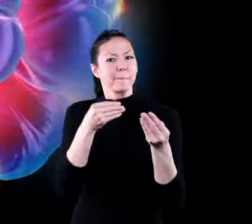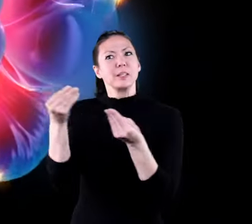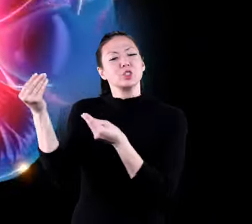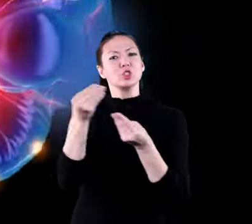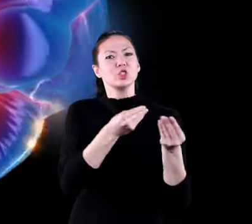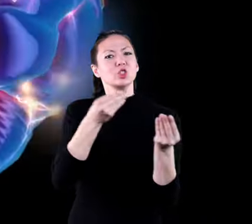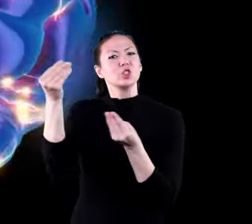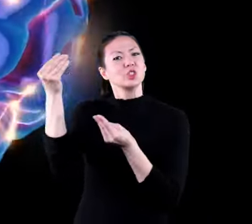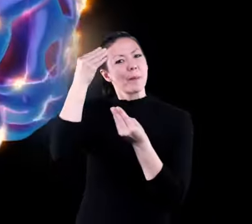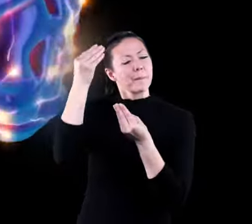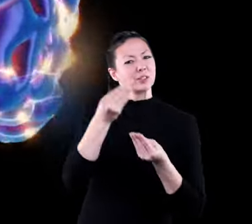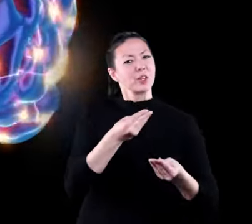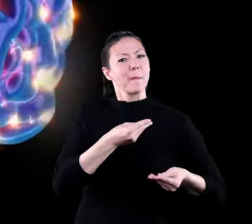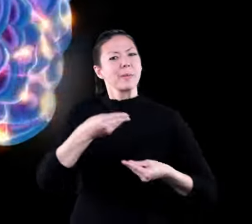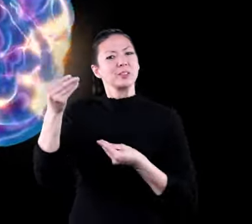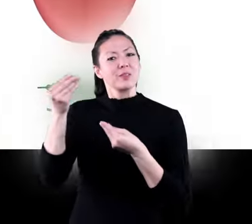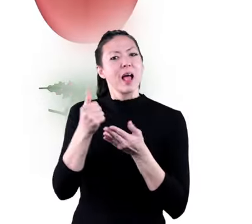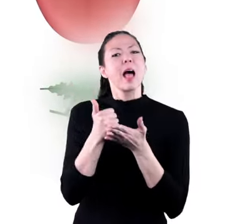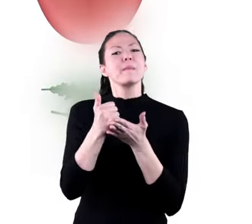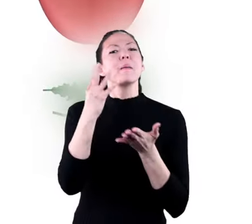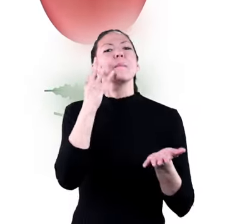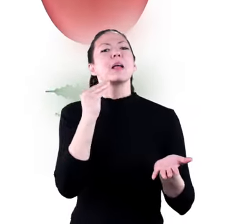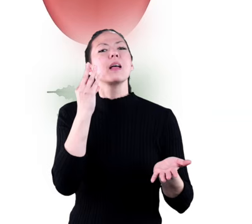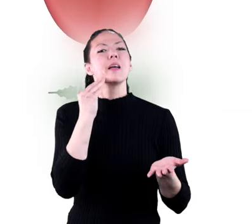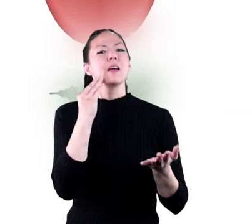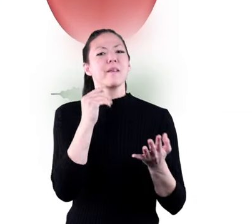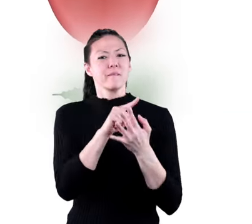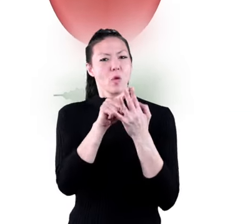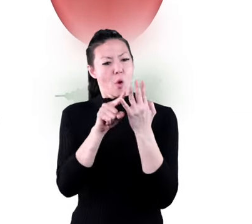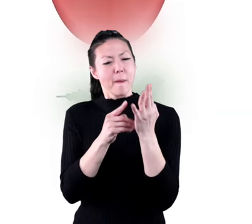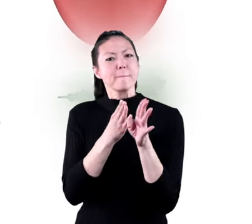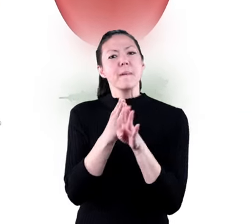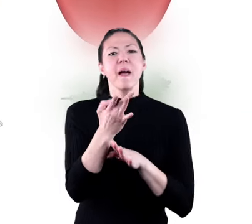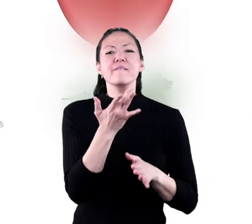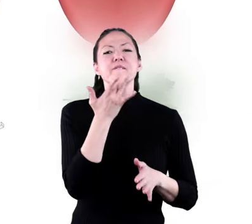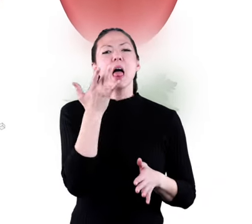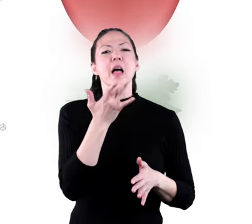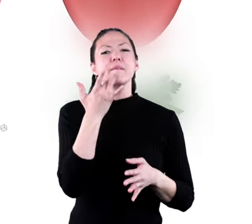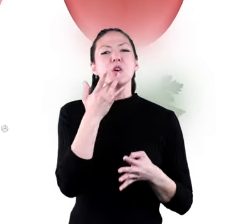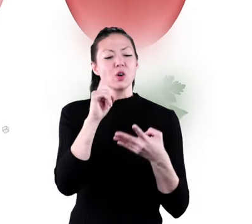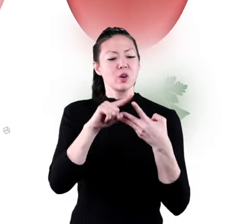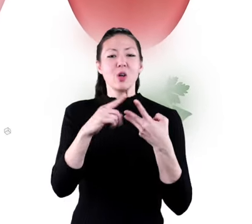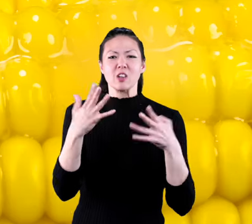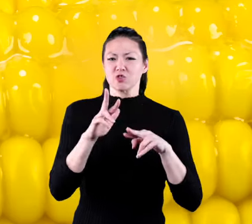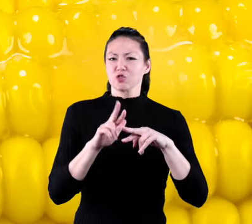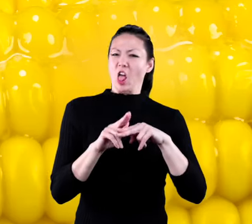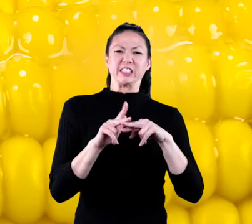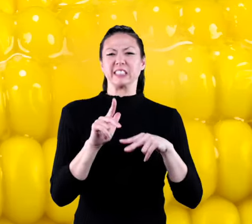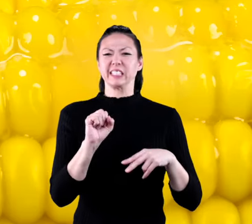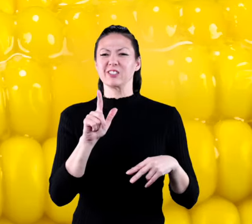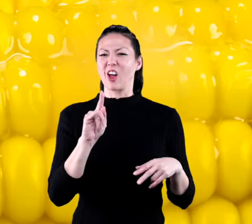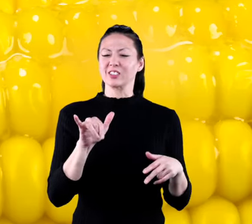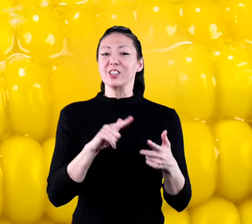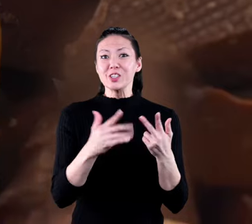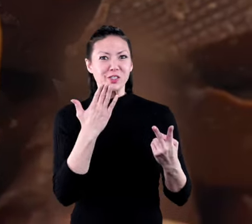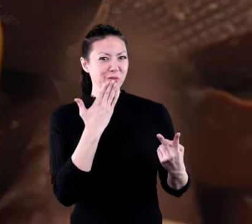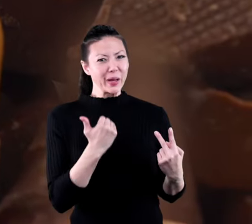brain about how something tastes this helps us experience four main flavors salty